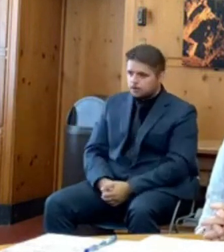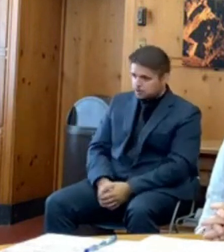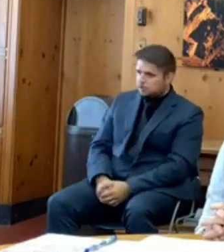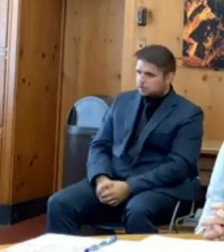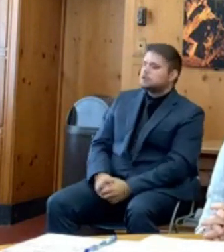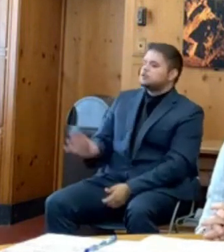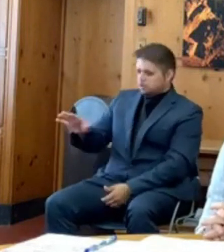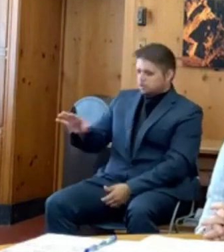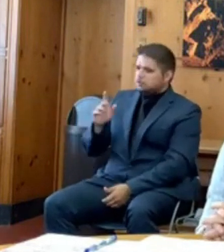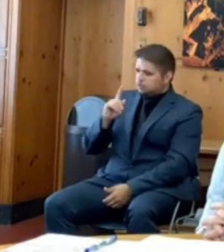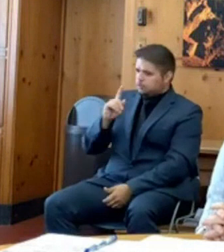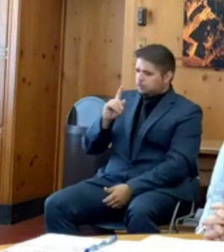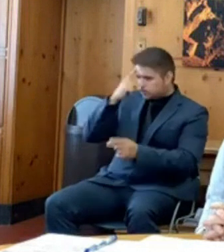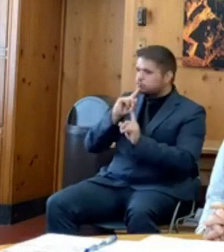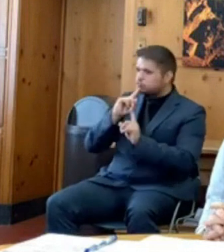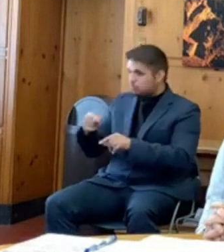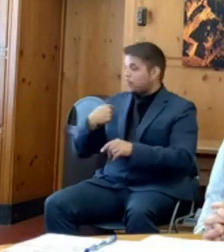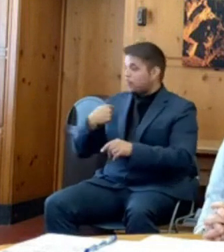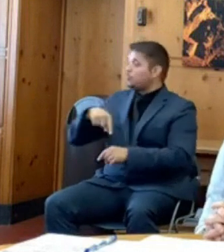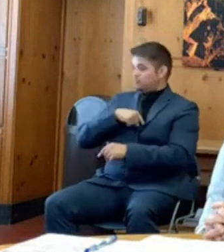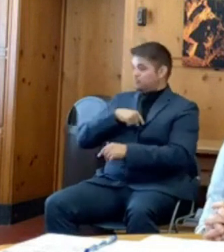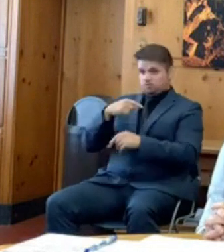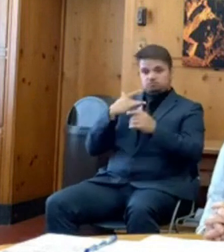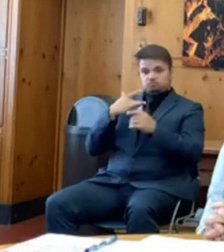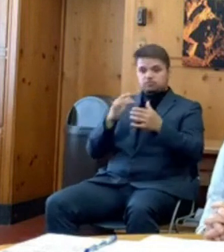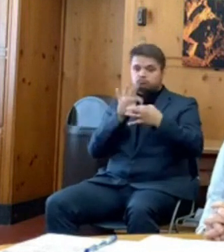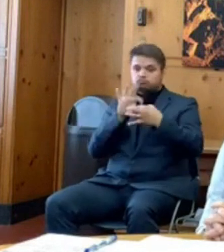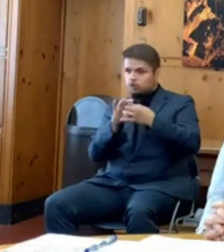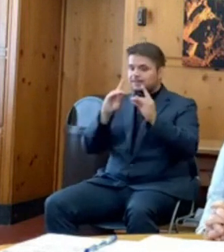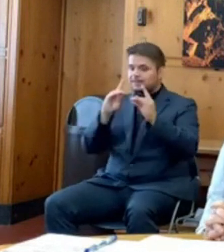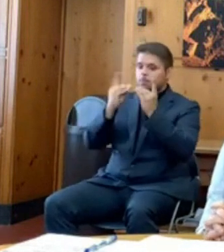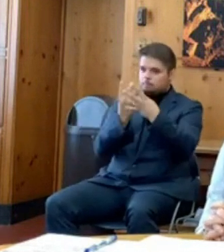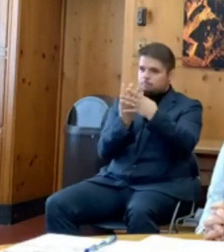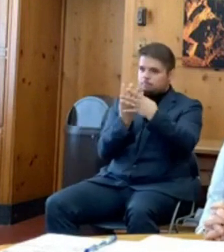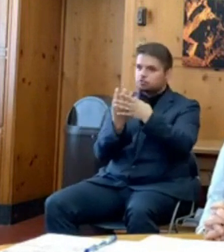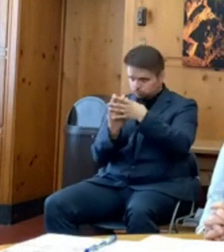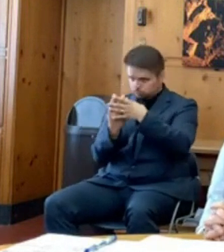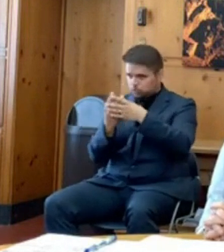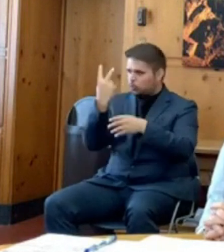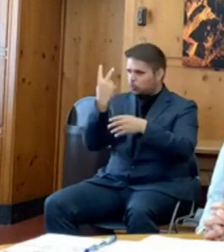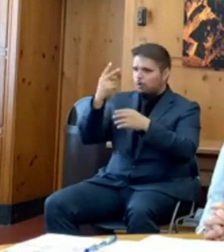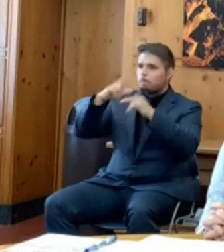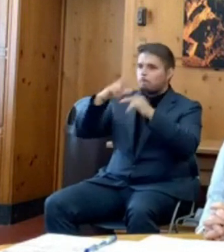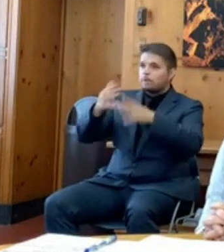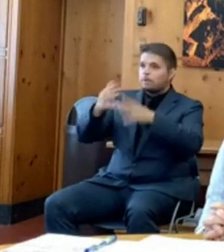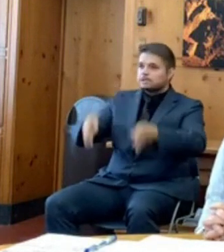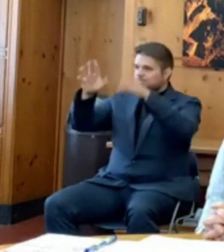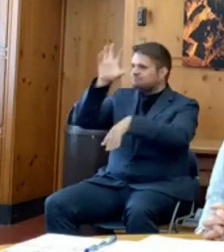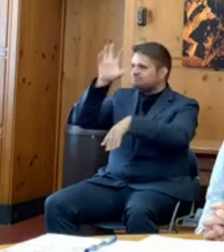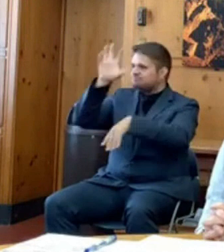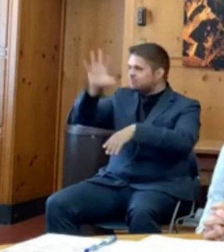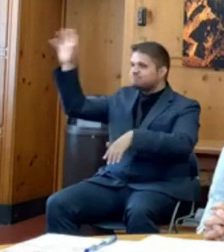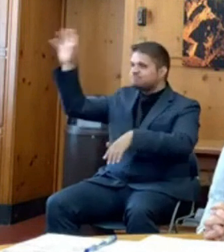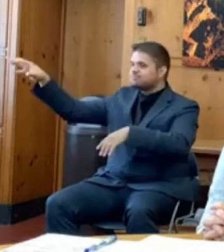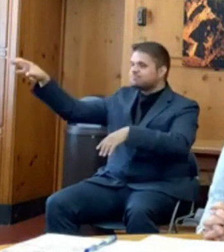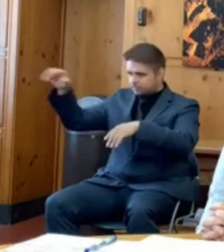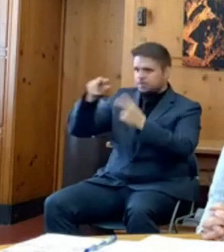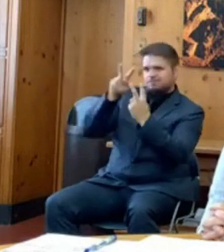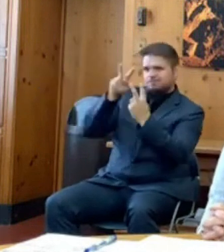to identify two facilities that are, shall we say, in more challenging